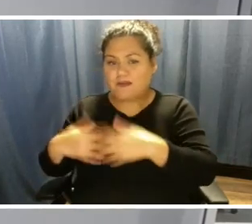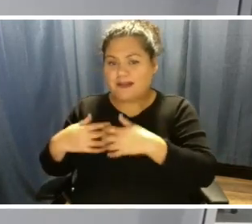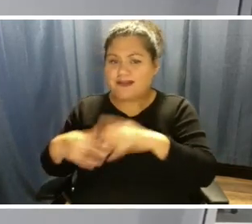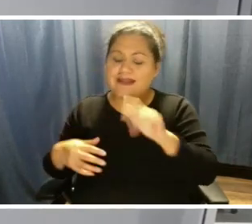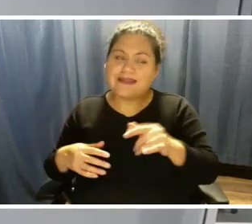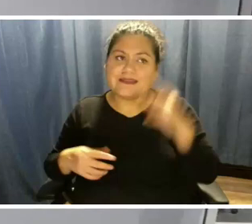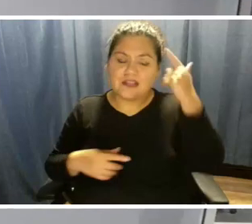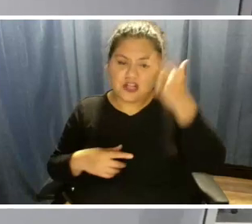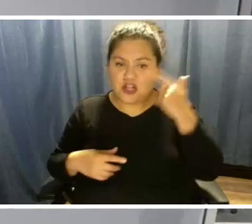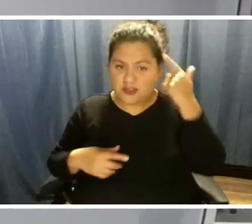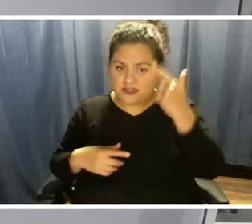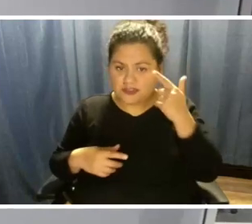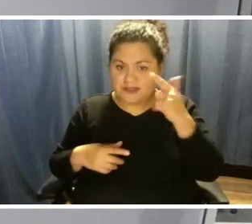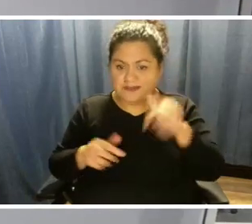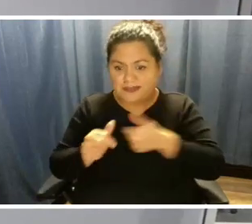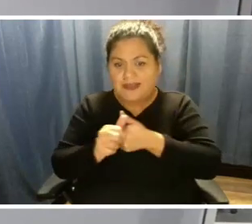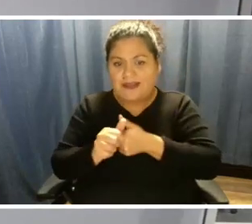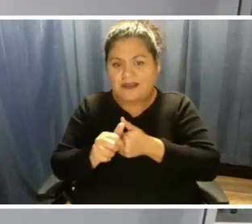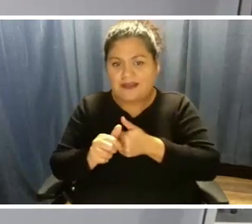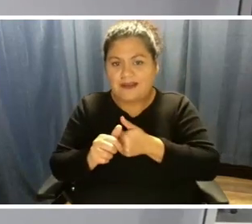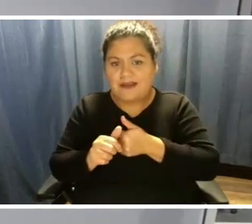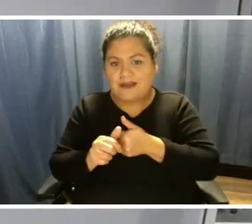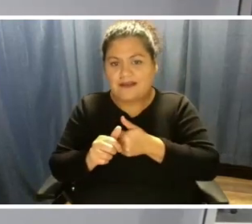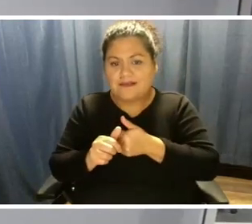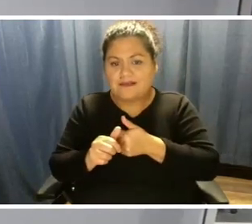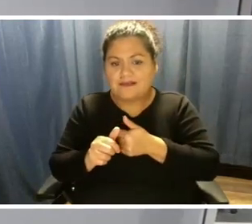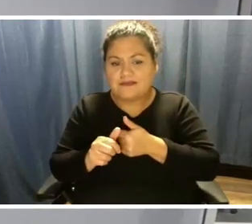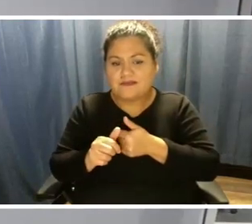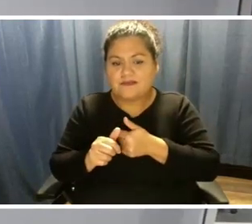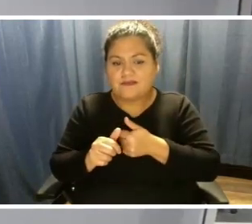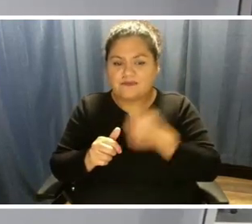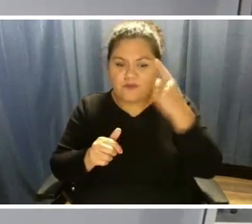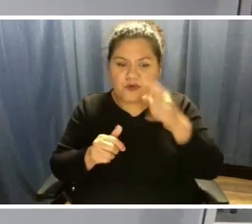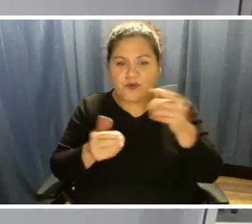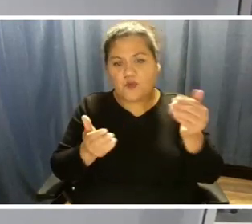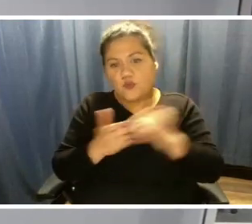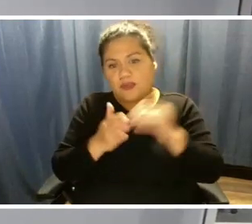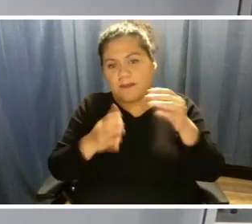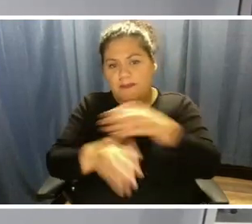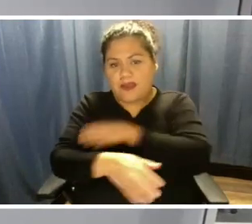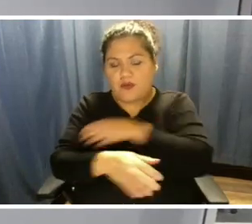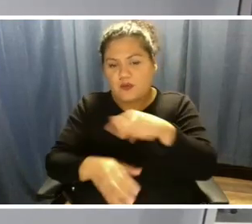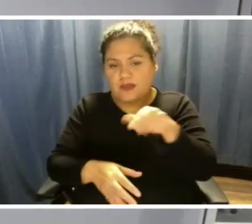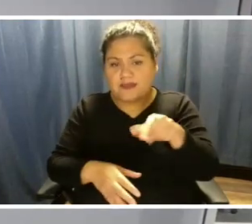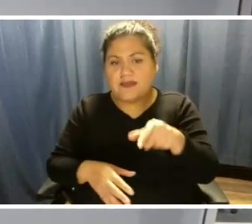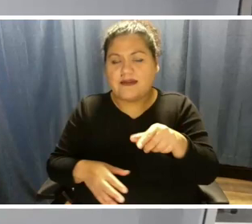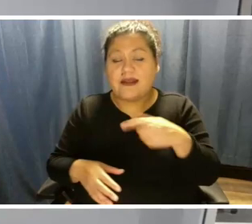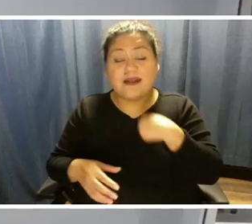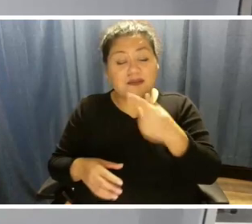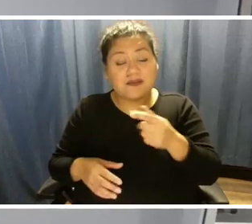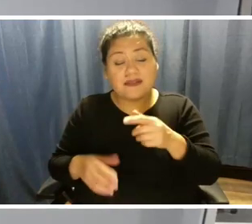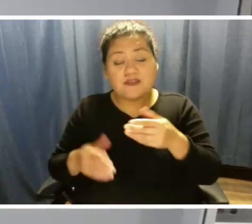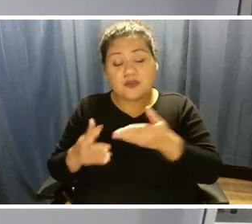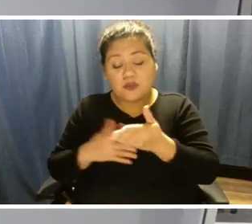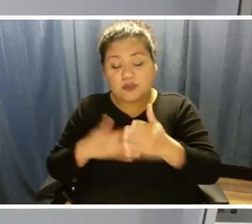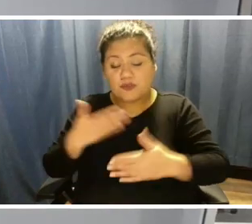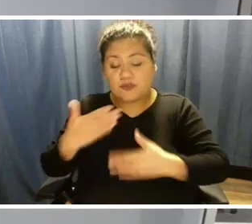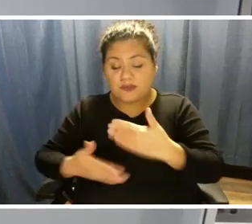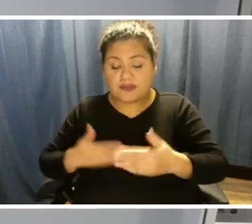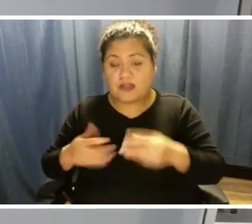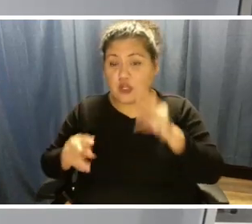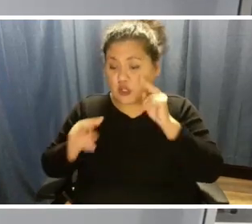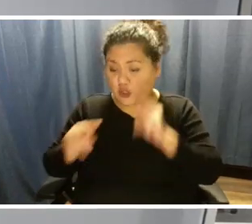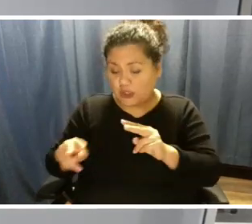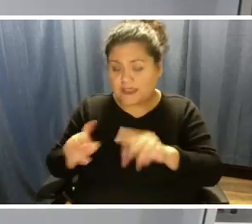behind the thoughts to repower. I'll tell you that as we work through the process of looking at different